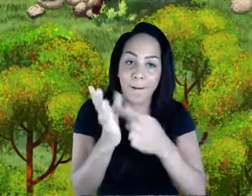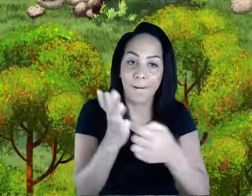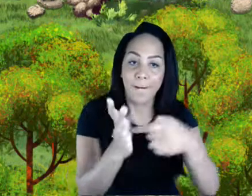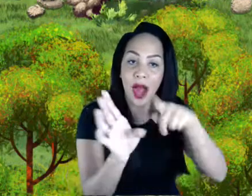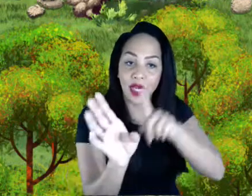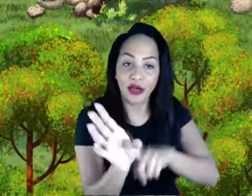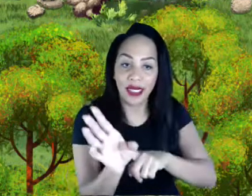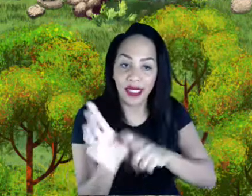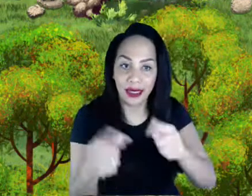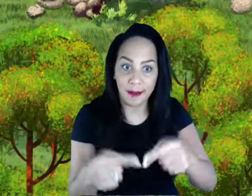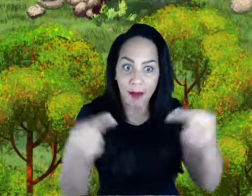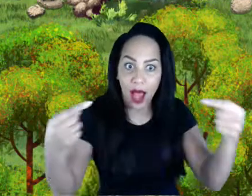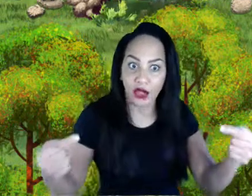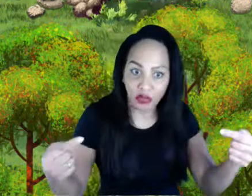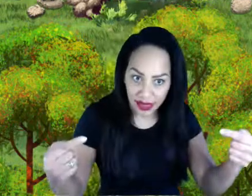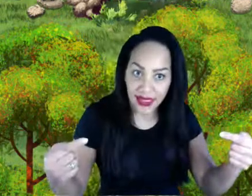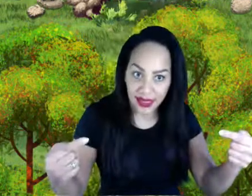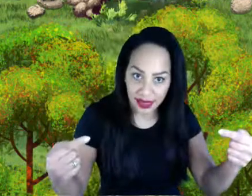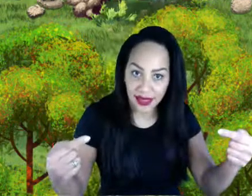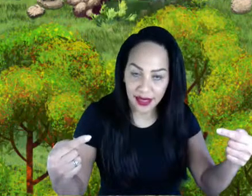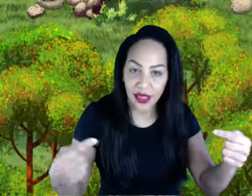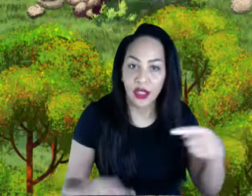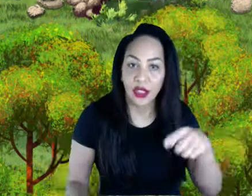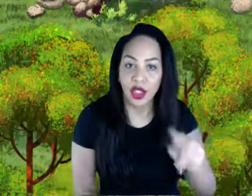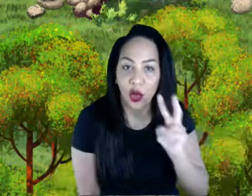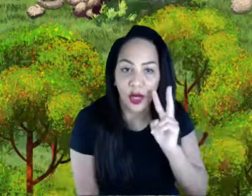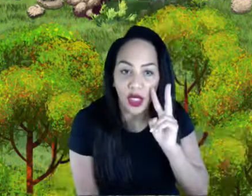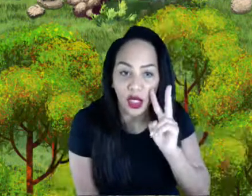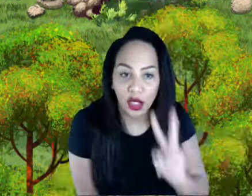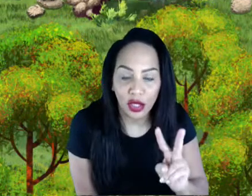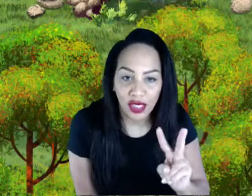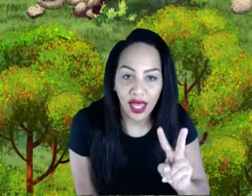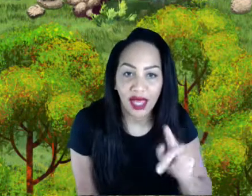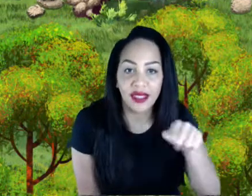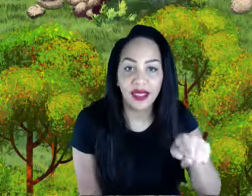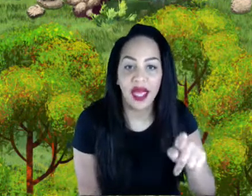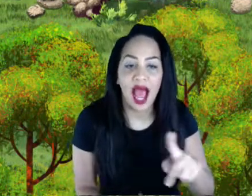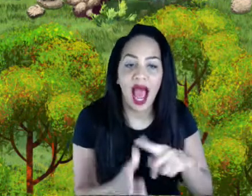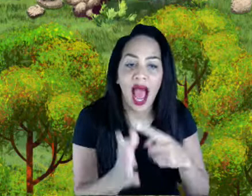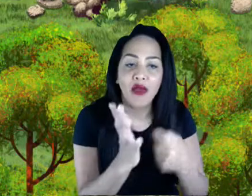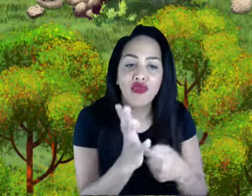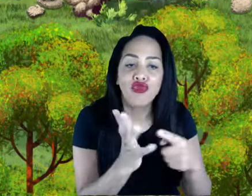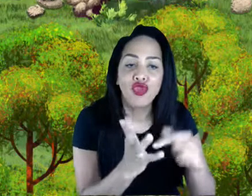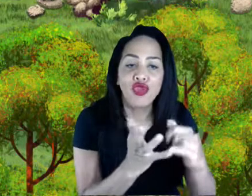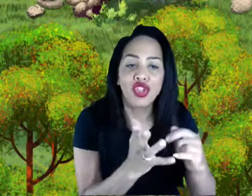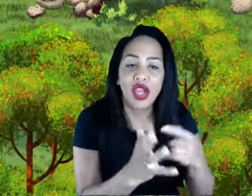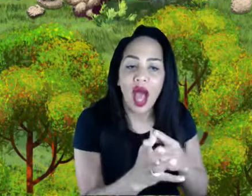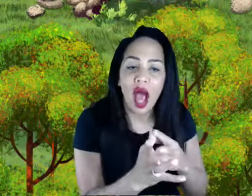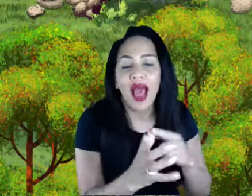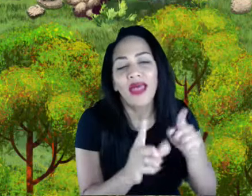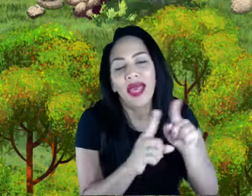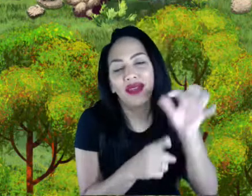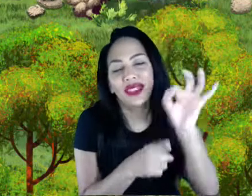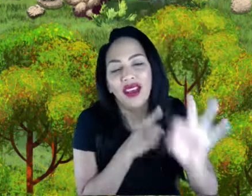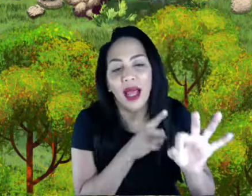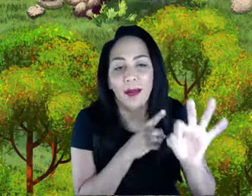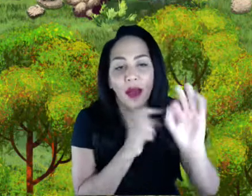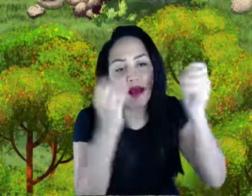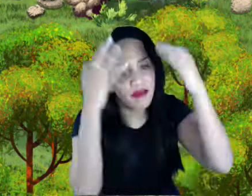Orisha. So Orishas are Yoruban gods or deities. And Oya or Yansa